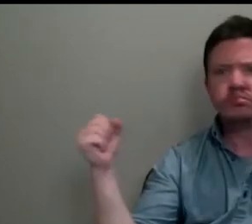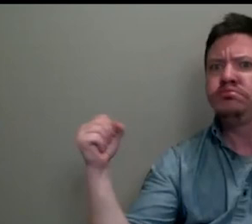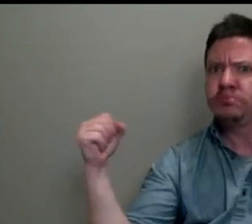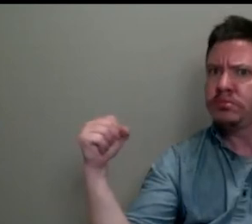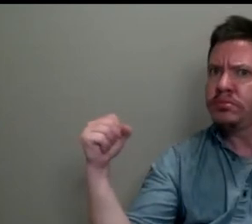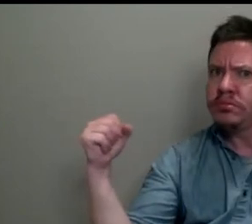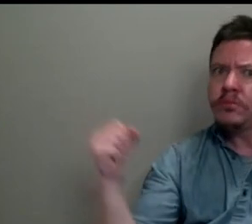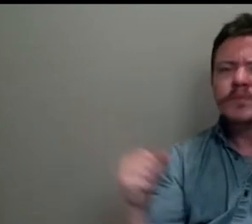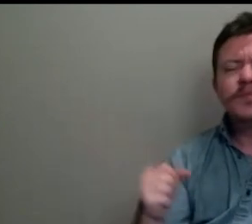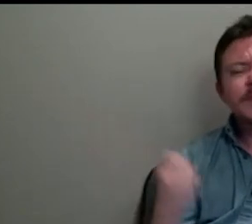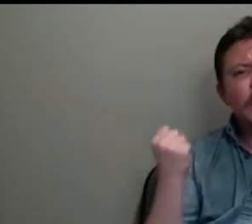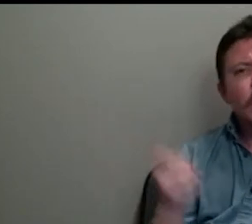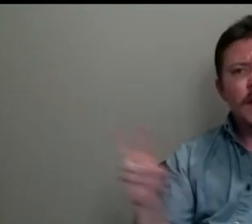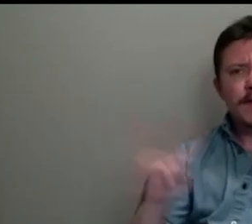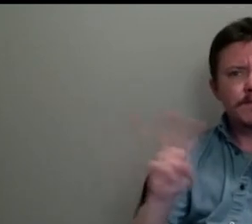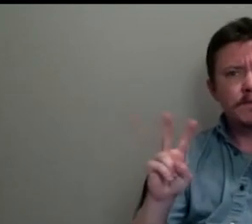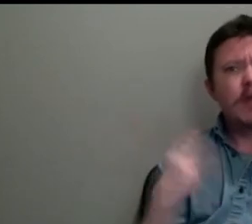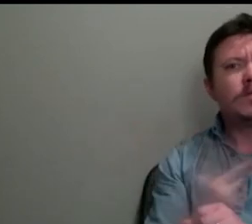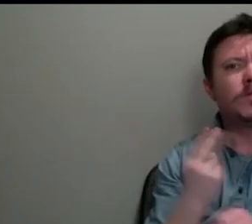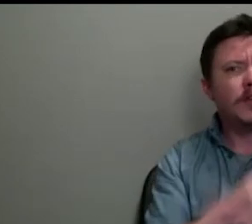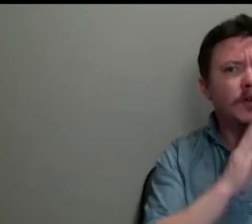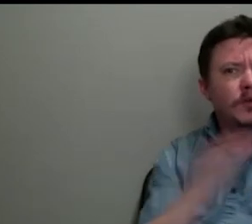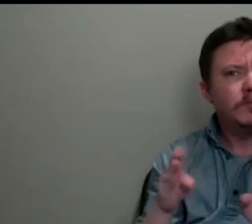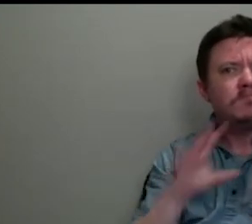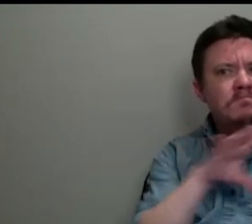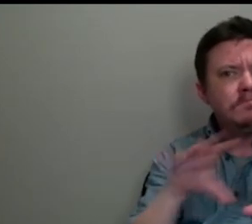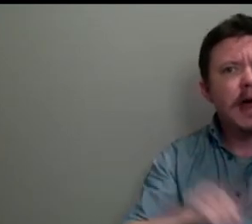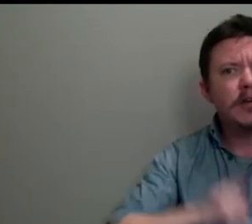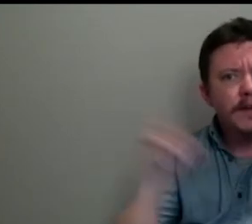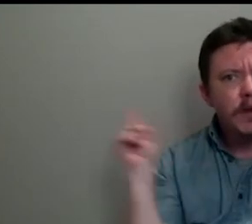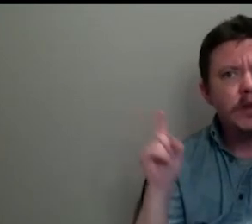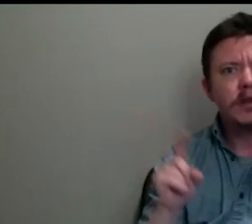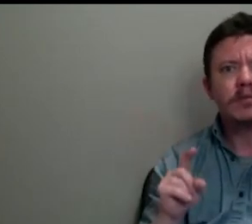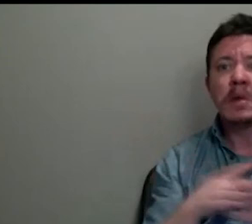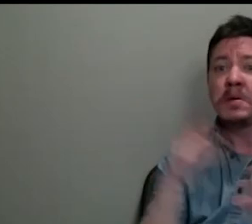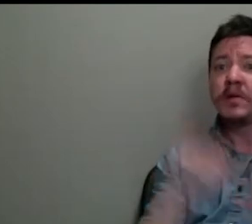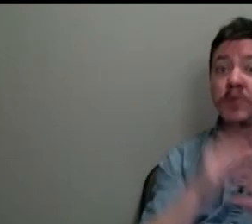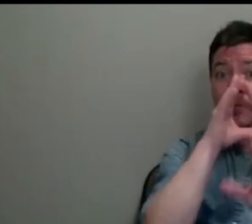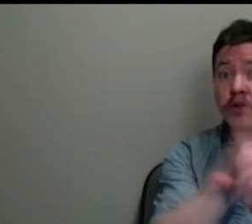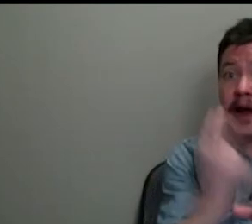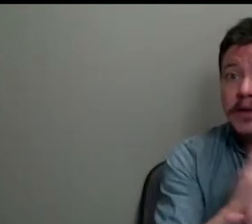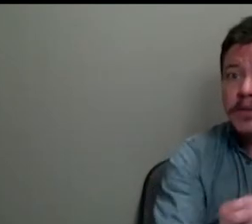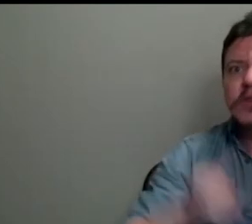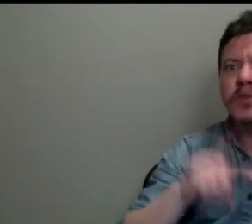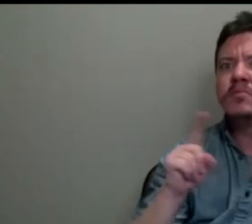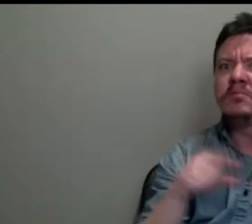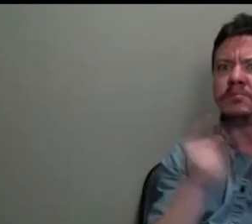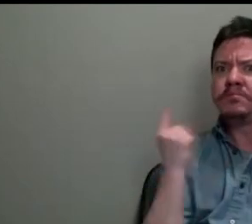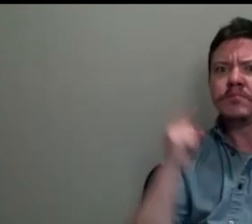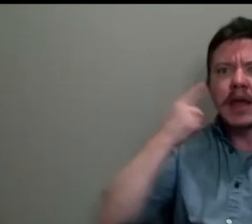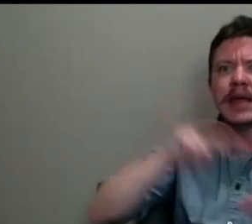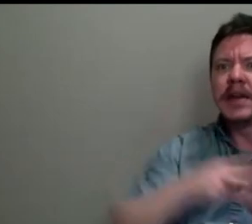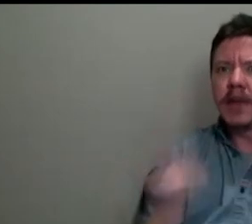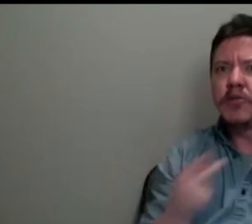So he does pattern, you know, differently. Sometimes it's rather sort of an attractive use of pattern and other times he's deliberately being